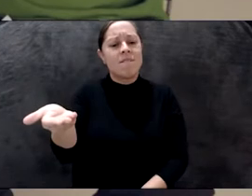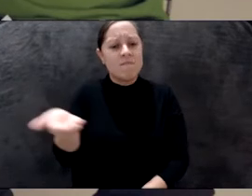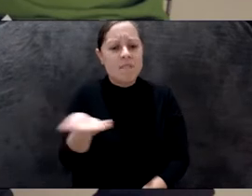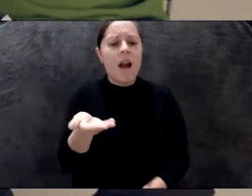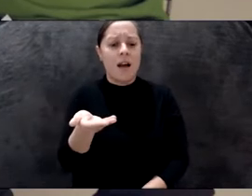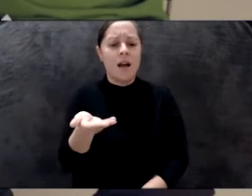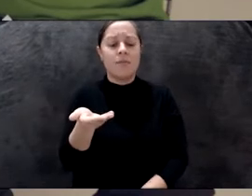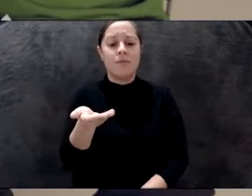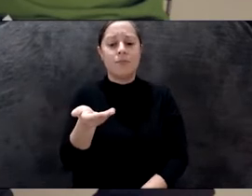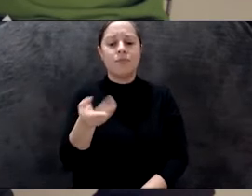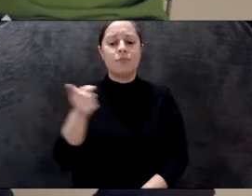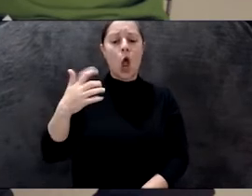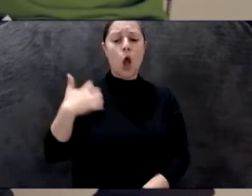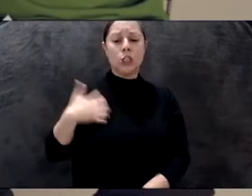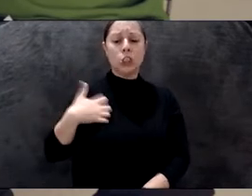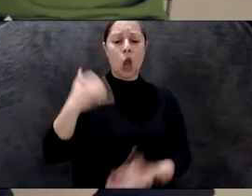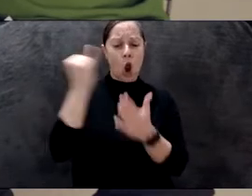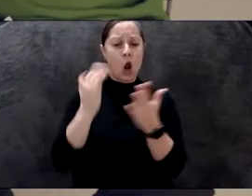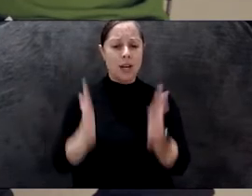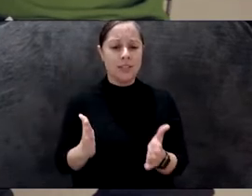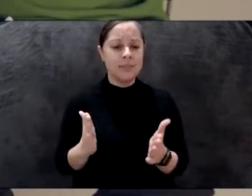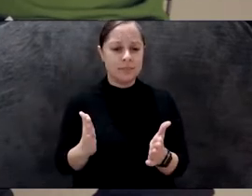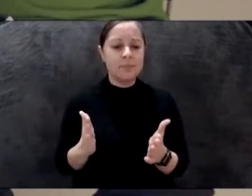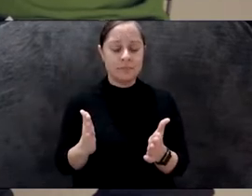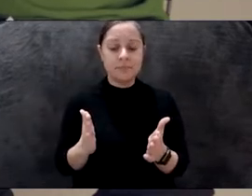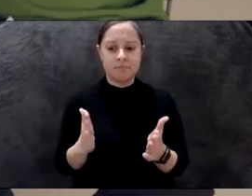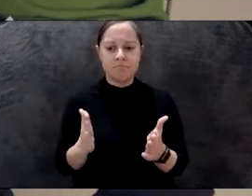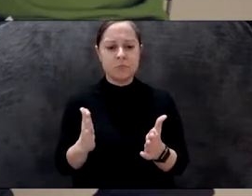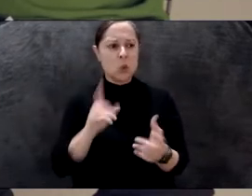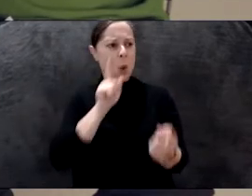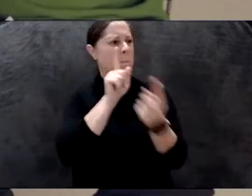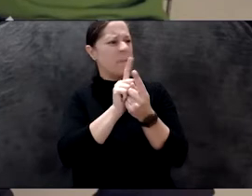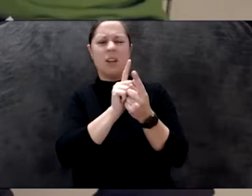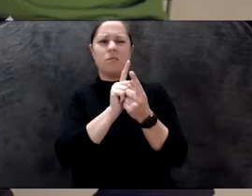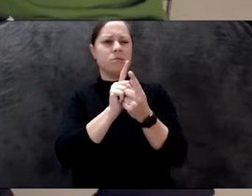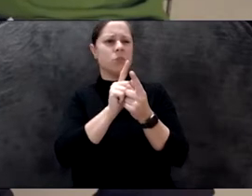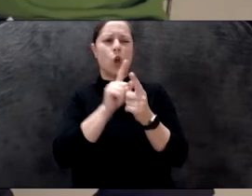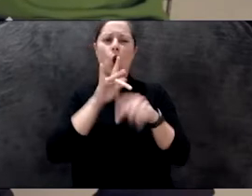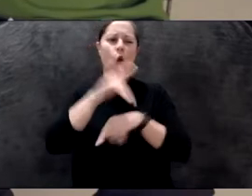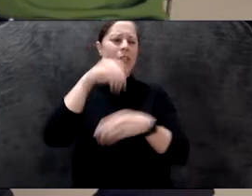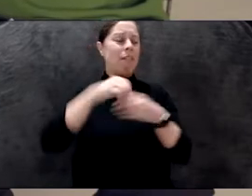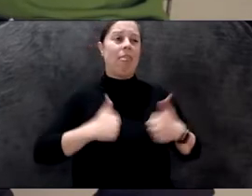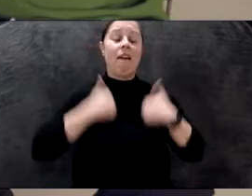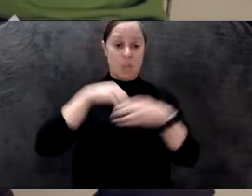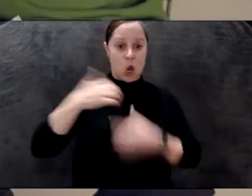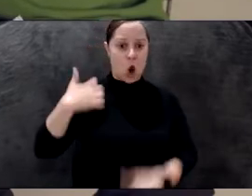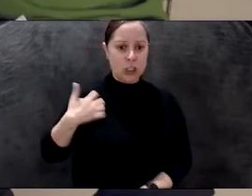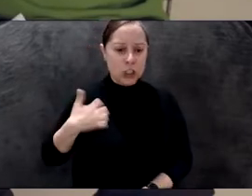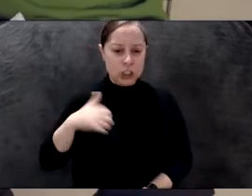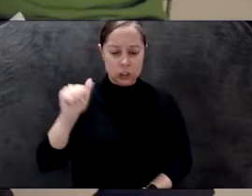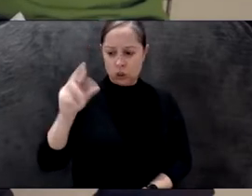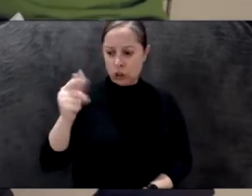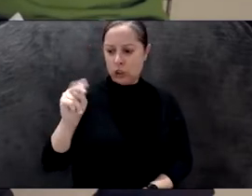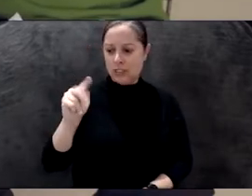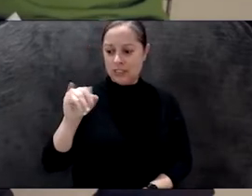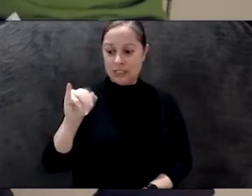Argentinian artist whom you met early on, when you were very young in Argentina. He's the co-founder of an art movement, of the Madi Art